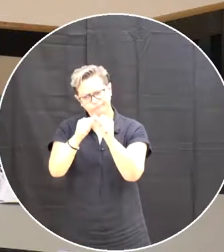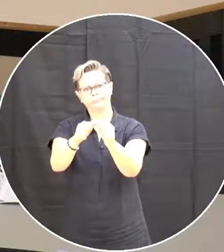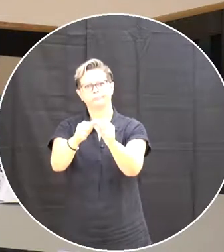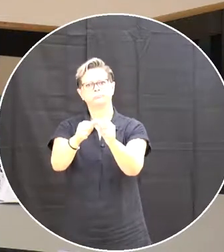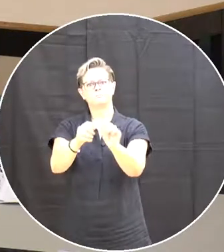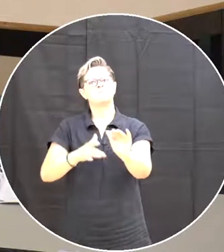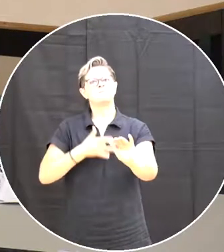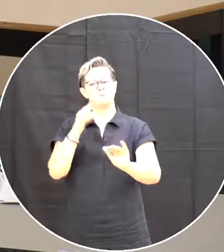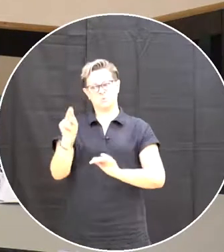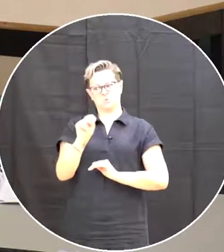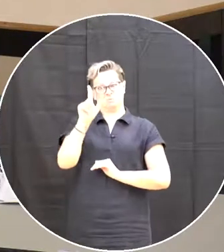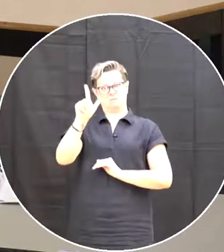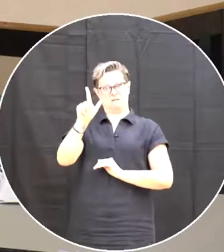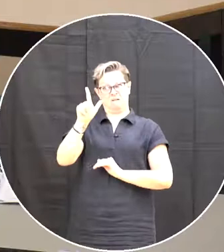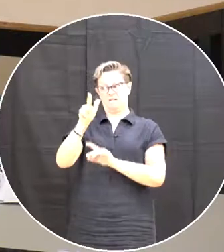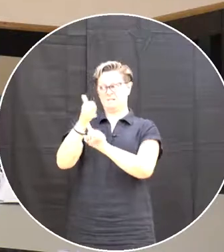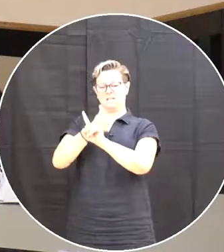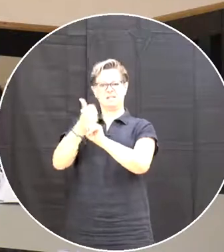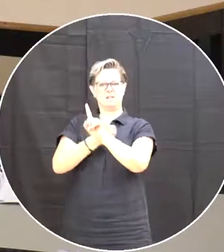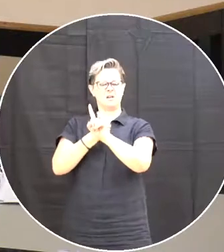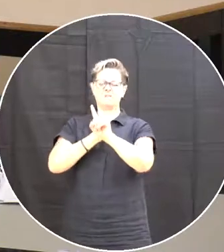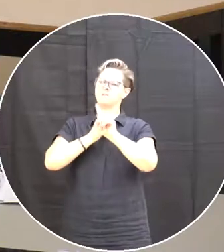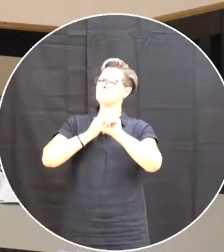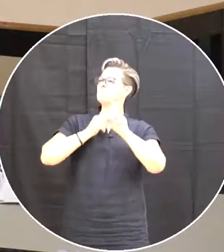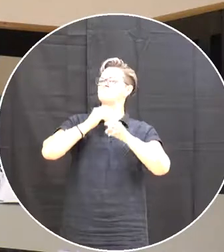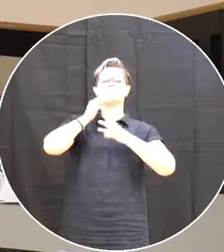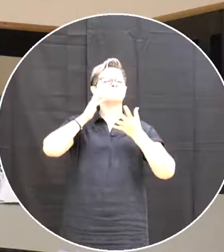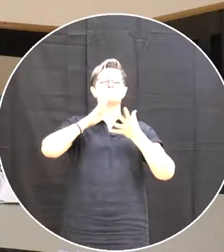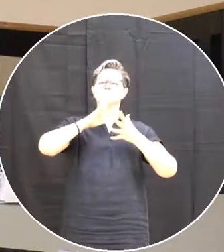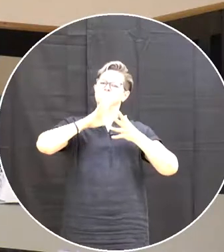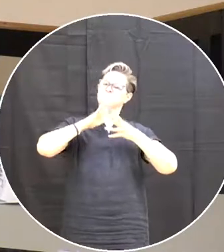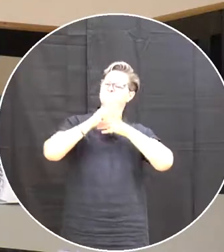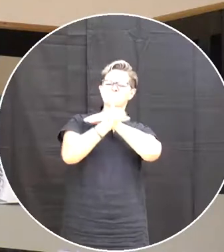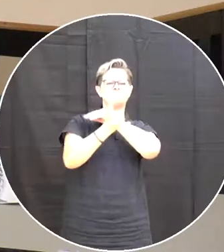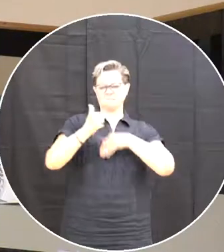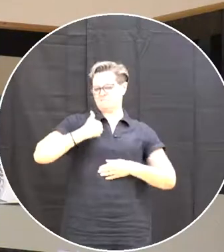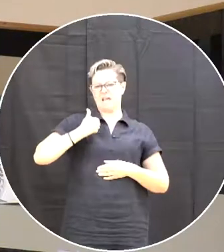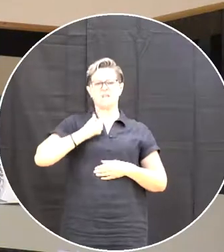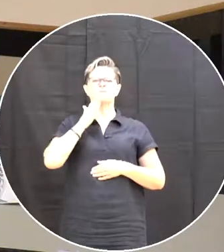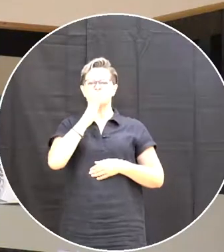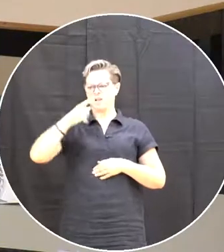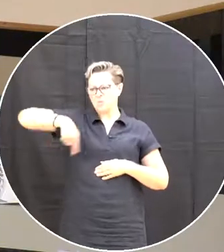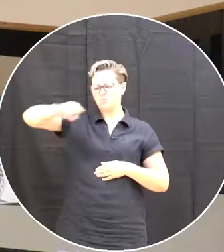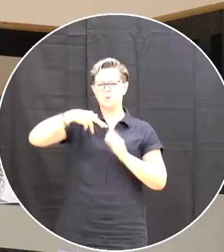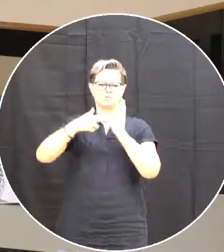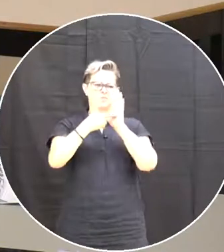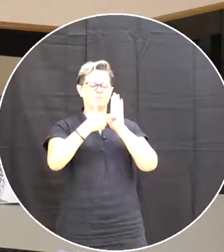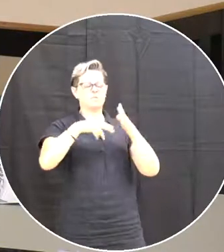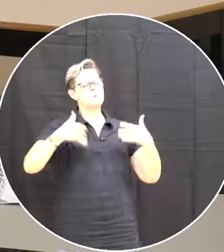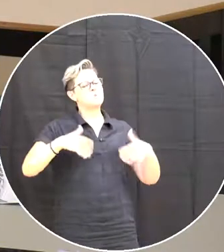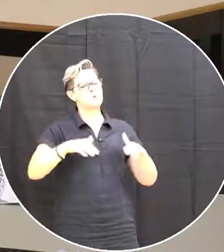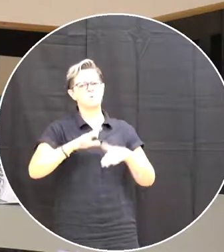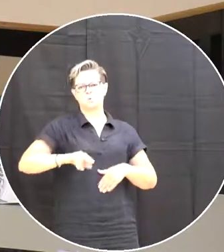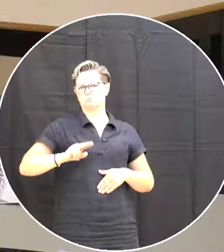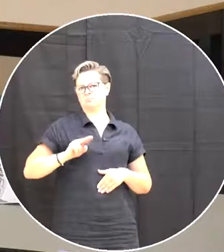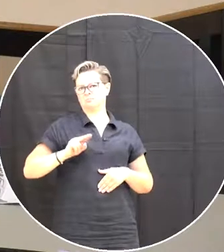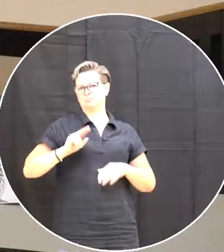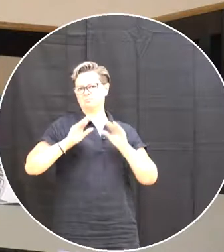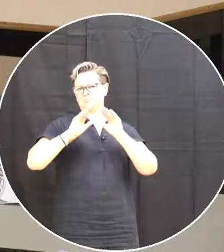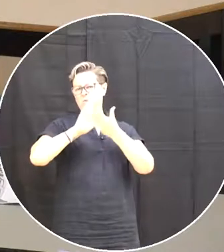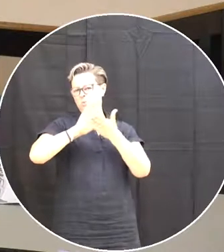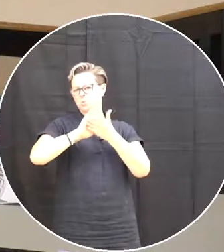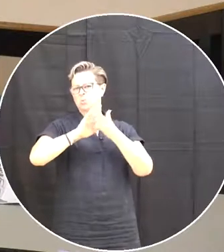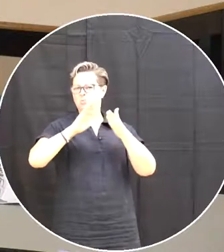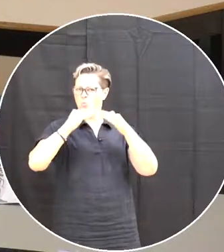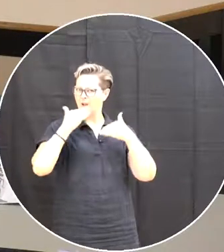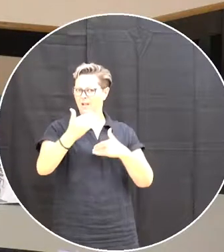Labradorians In a high regard Right across the Right across this country In the future Thank you for that Tony The next piece on our agenda